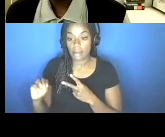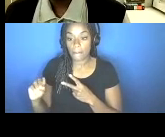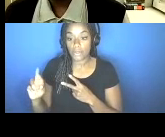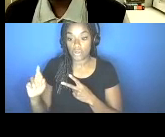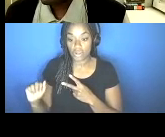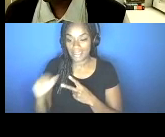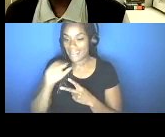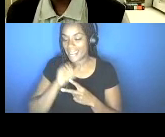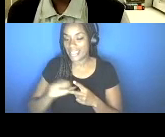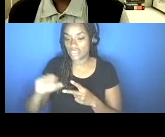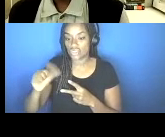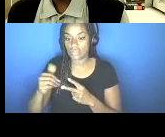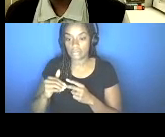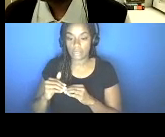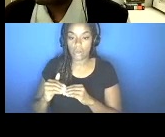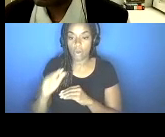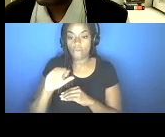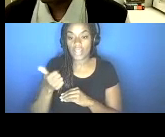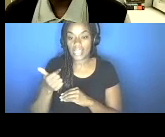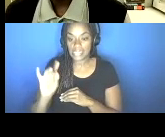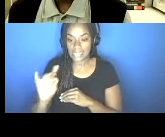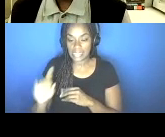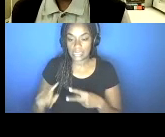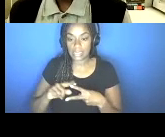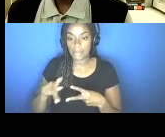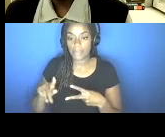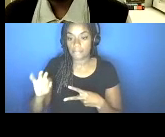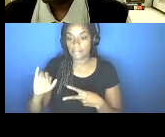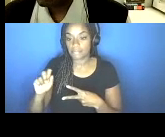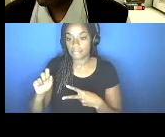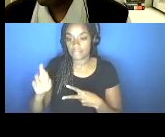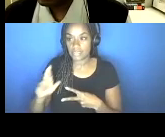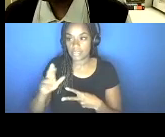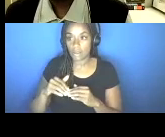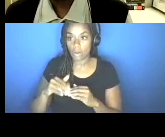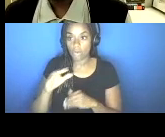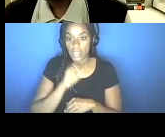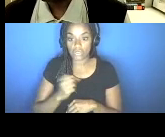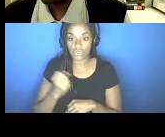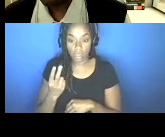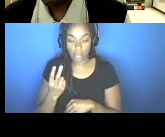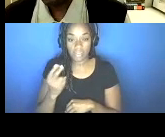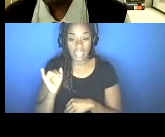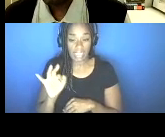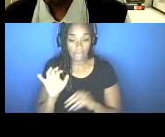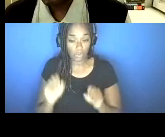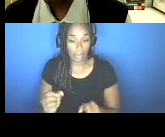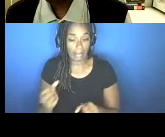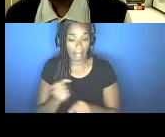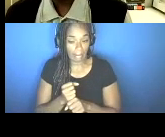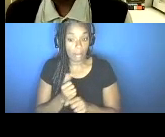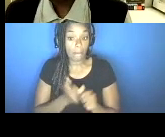older. Pfizer is eligible for folks 12 and older. Folks are eligible for vaccines. Most folks over